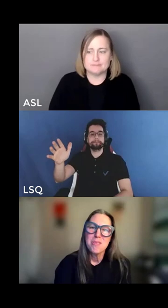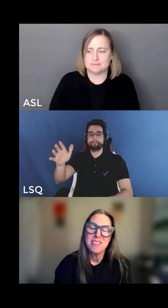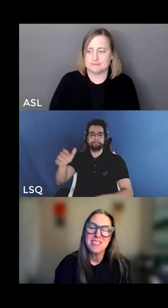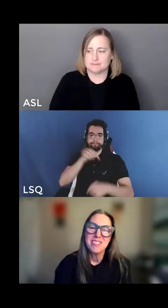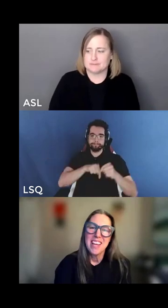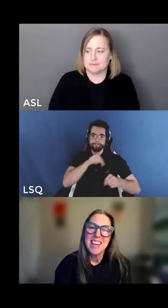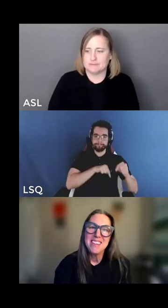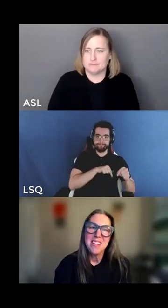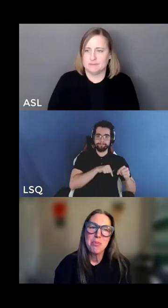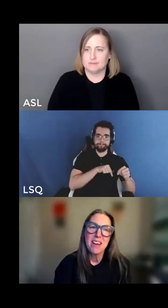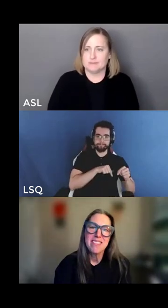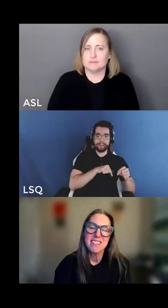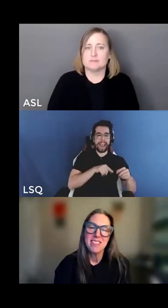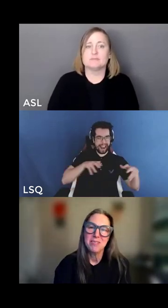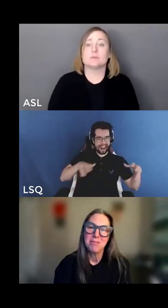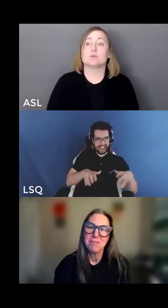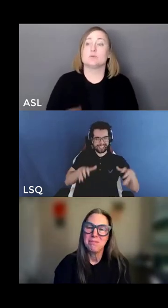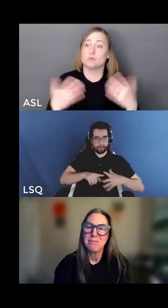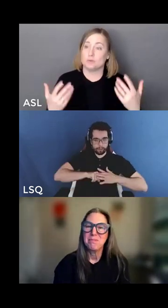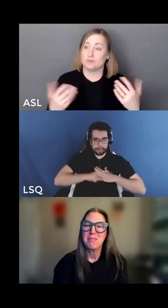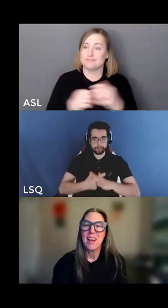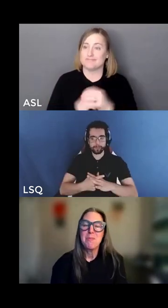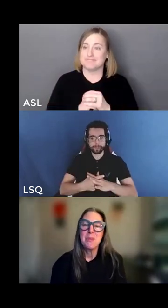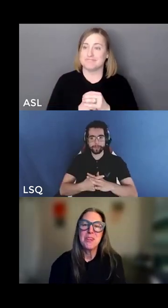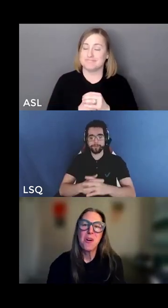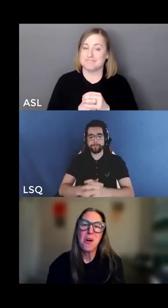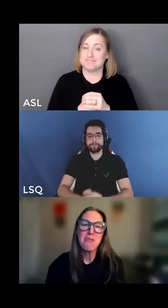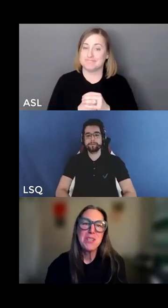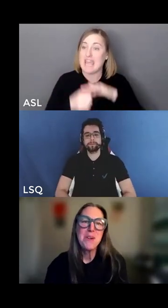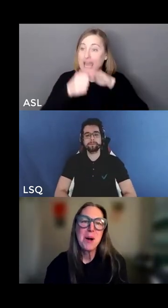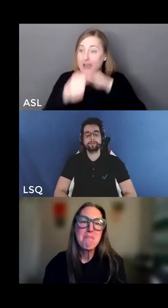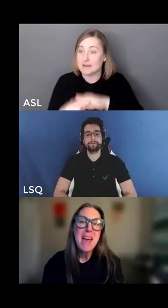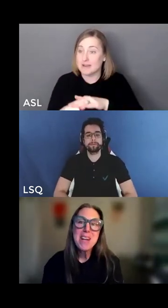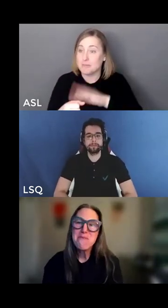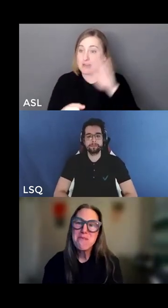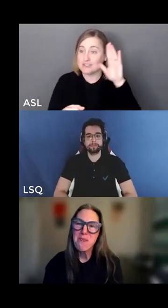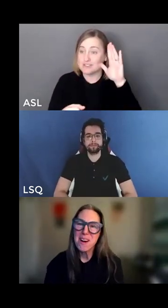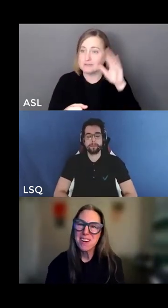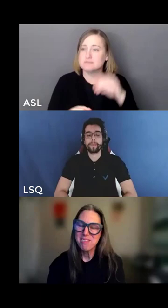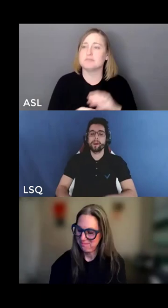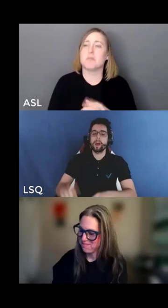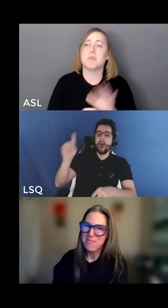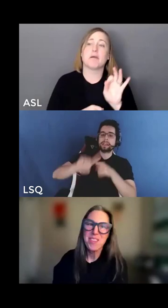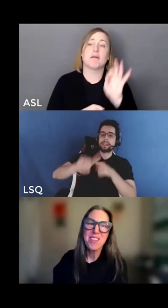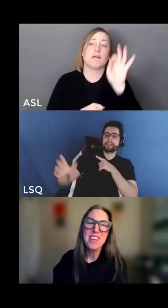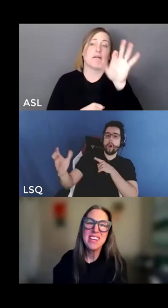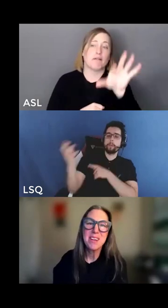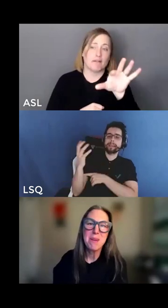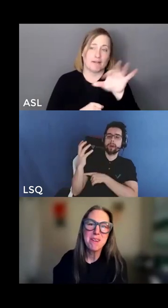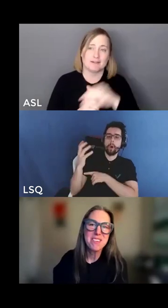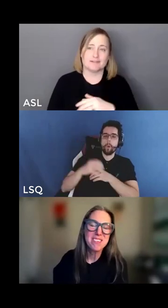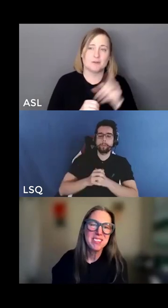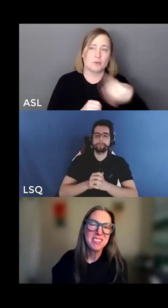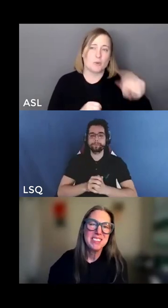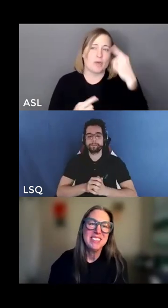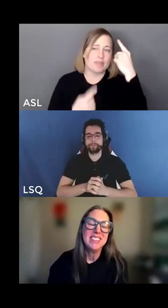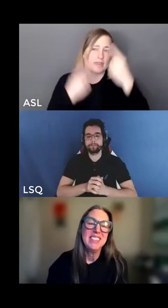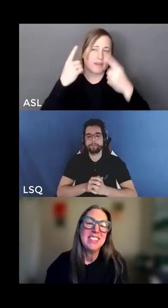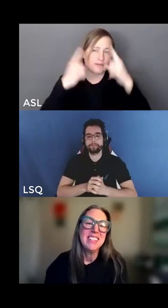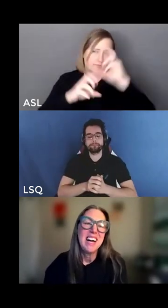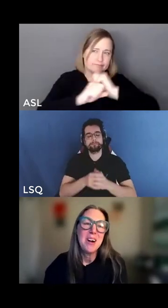so anti-oppression i'm going to offer you a metaphor for thinking about